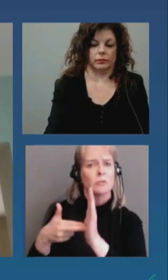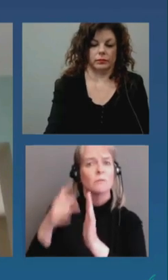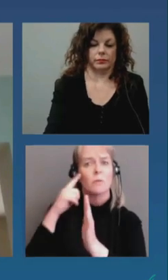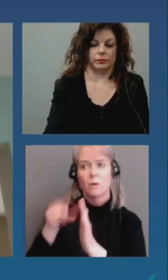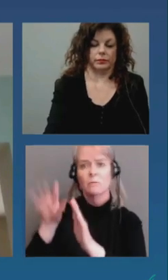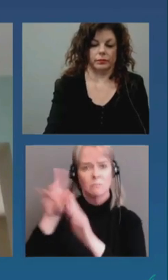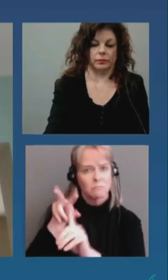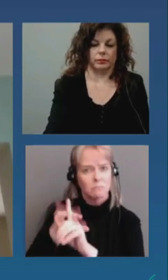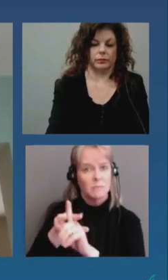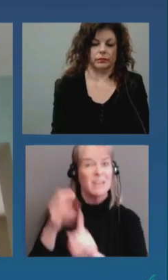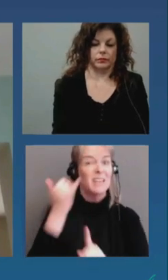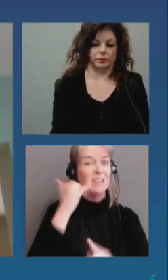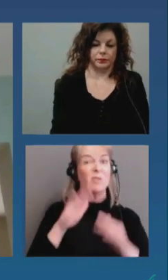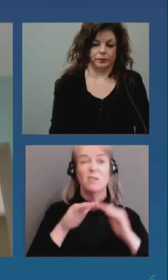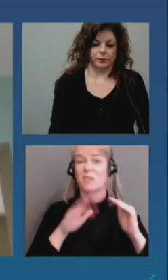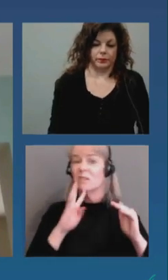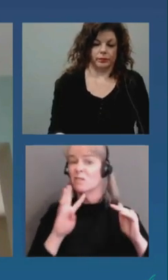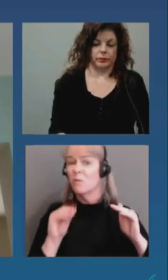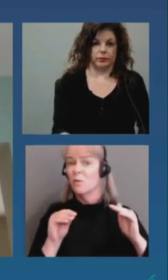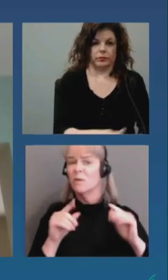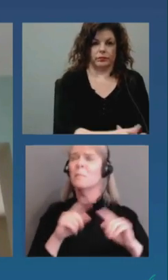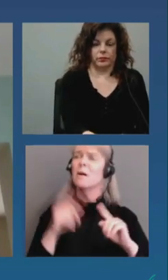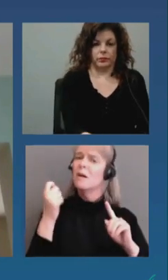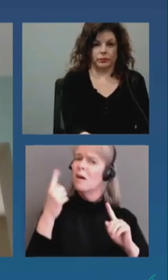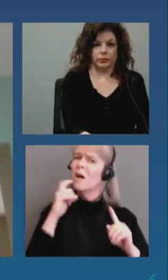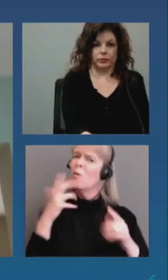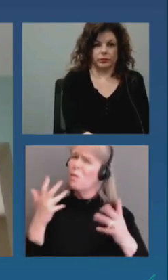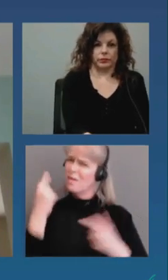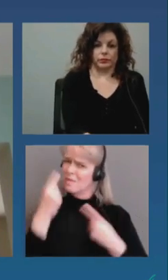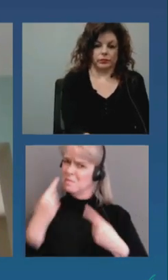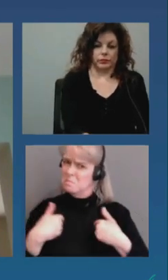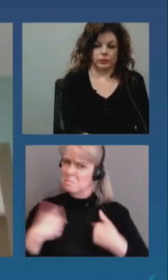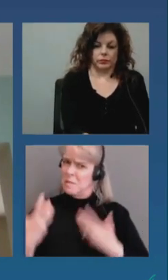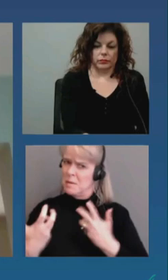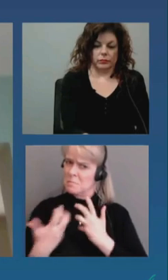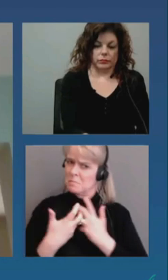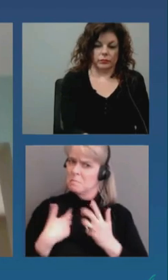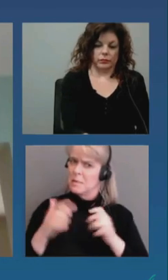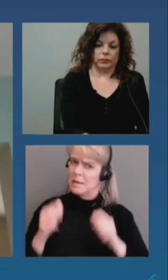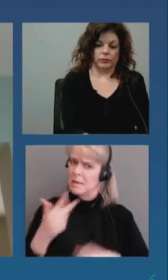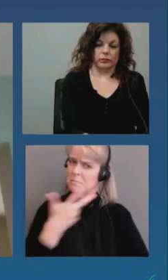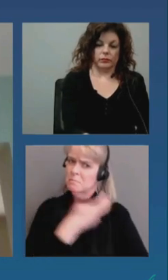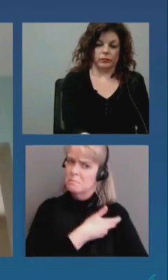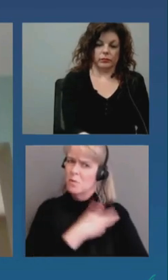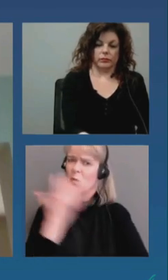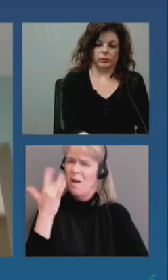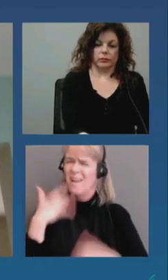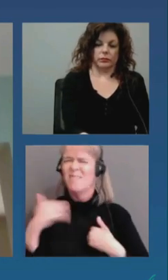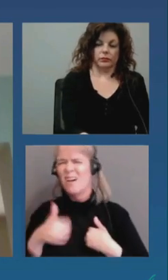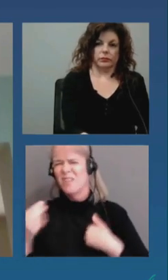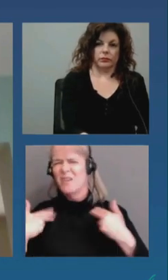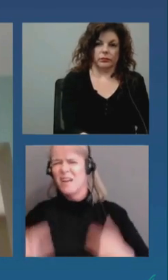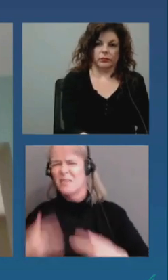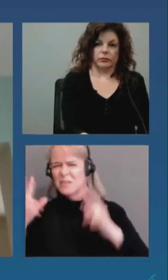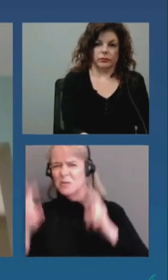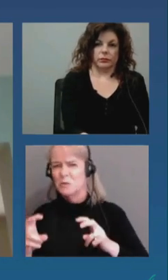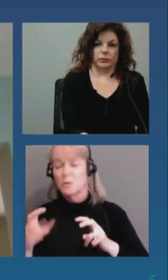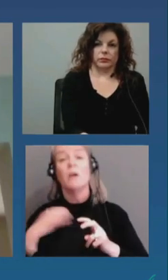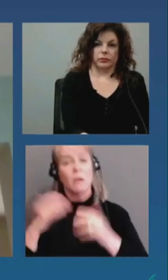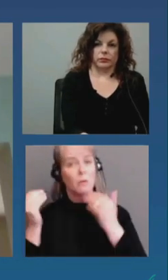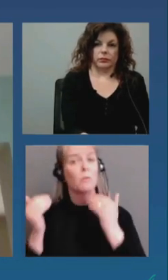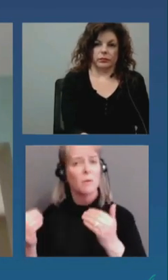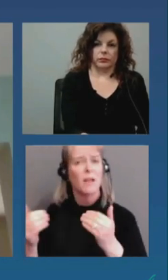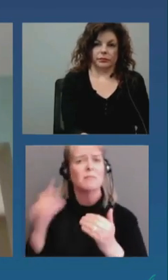vaccine based on other health conditions, you can visit Ottawa Public Health's website to see if you're eligible and pre-register for a vaccine